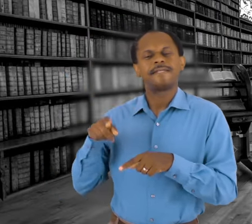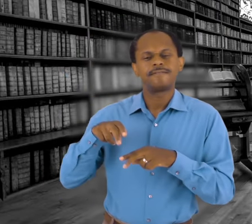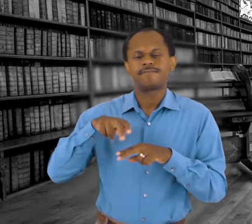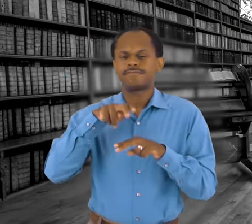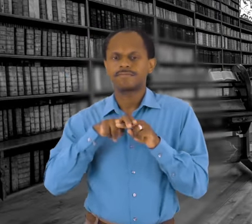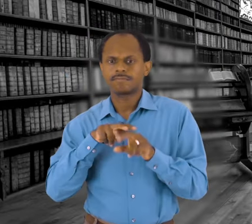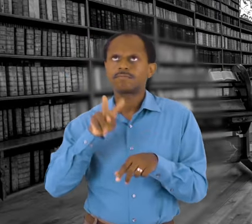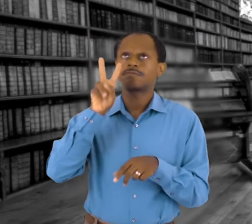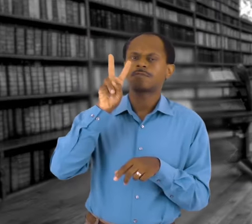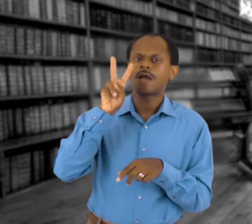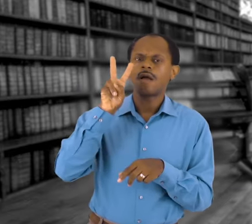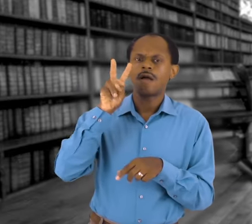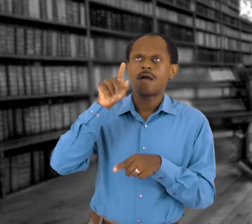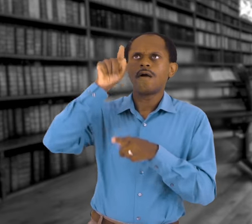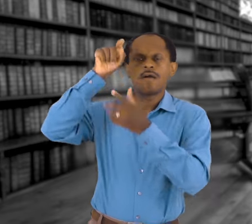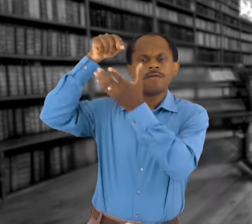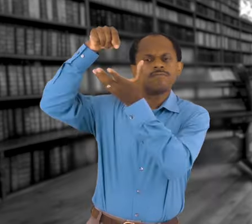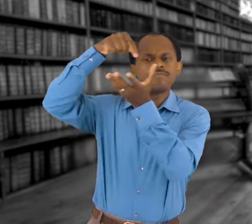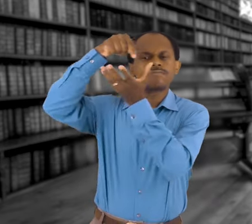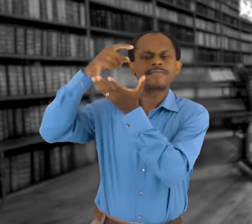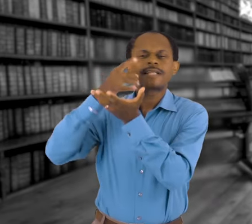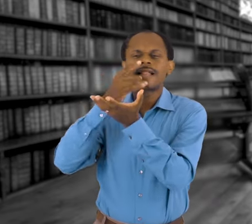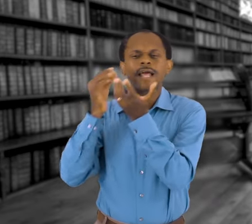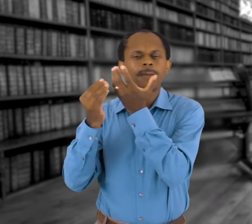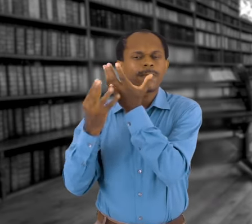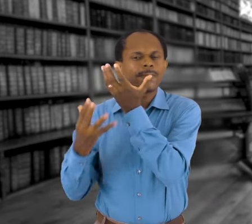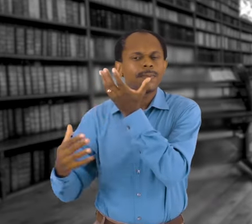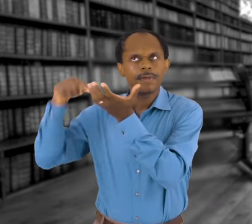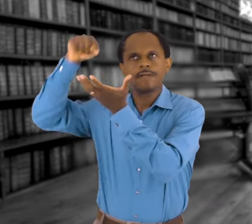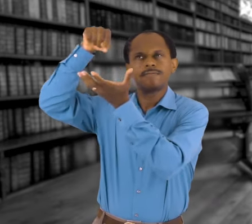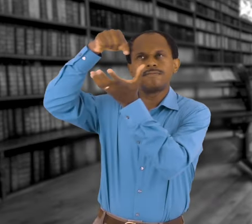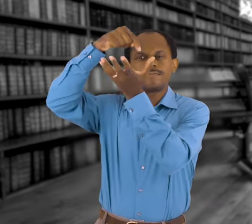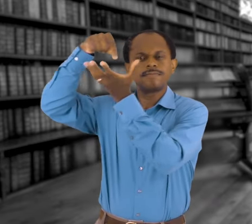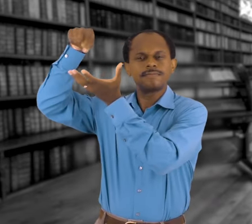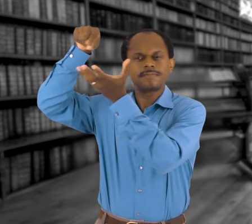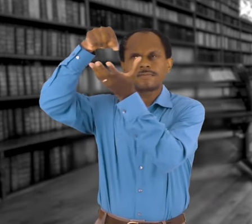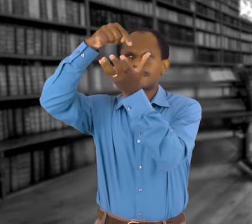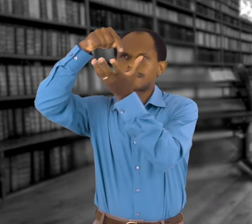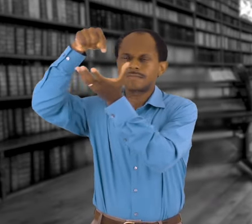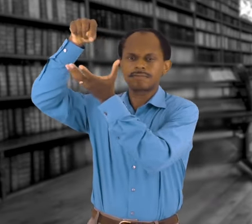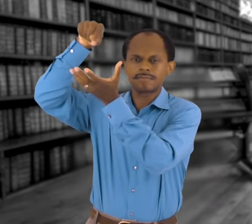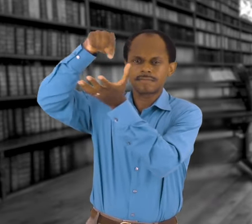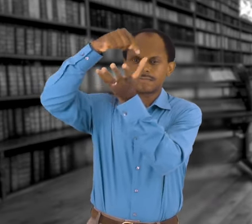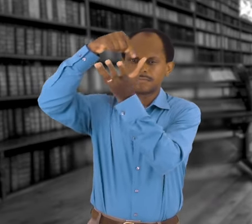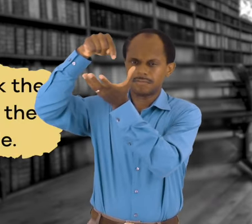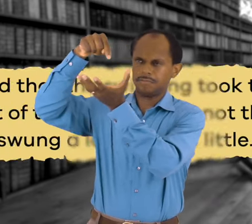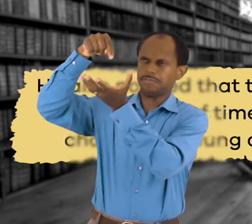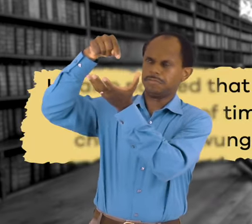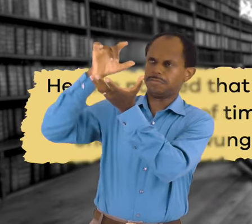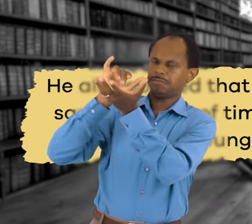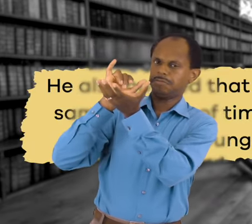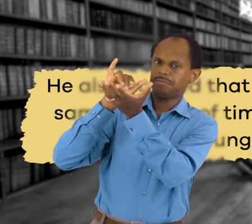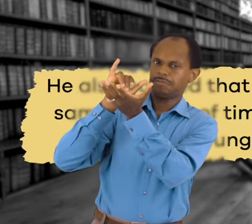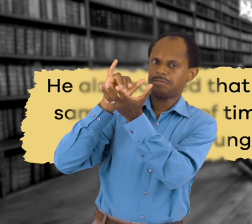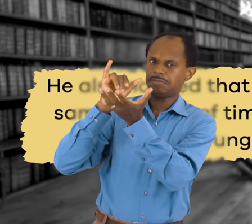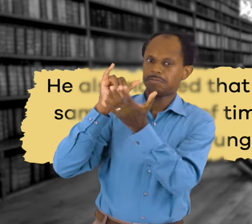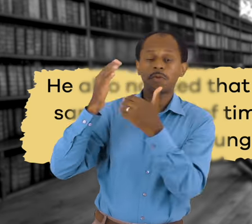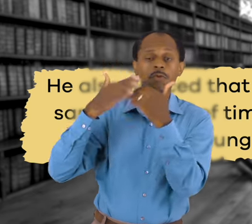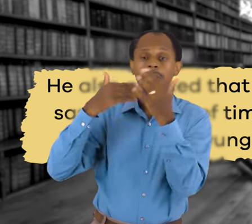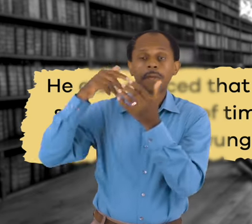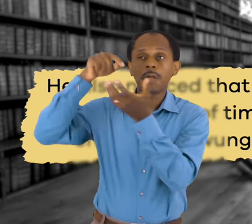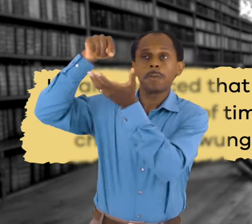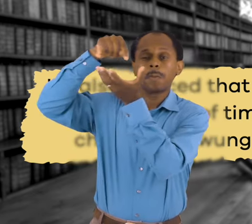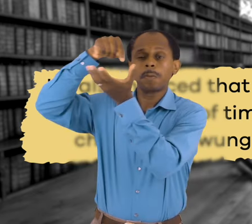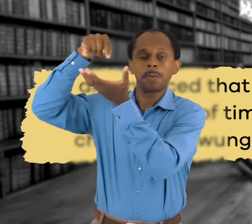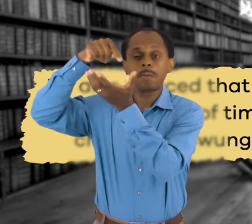Galileo noticed a chandelier hanging from the ceiling that kept swinging back and forth. He also noticed